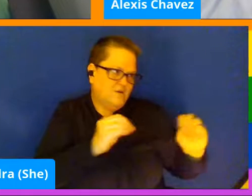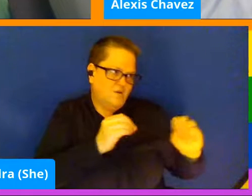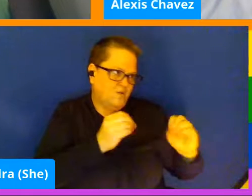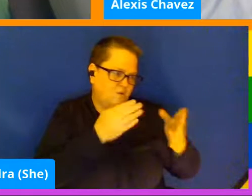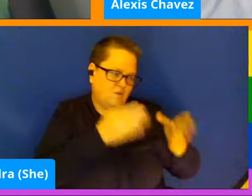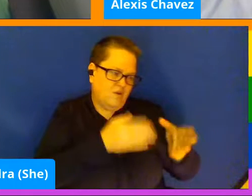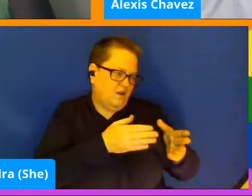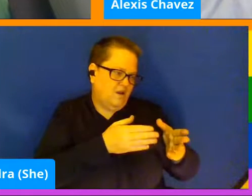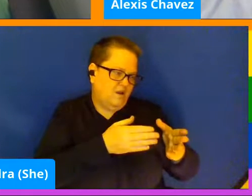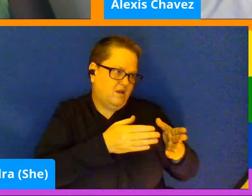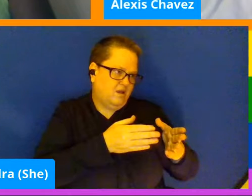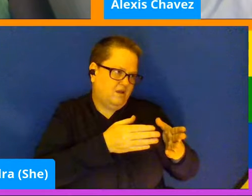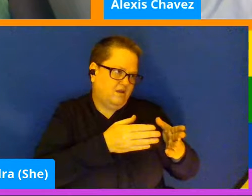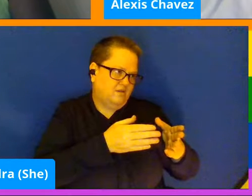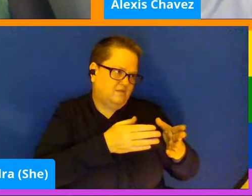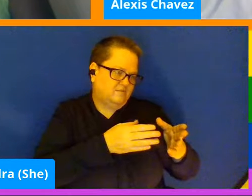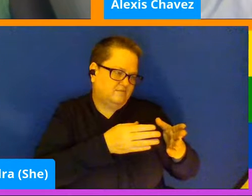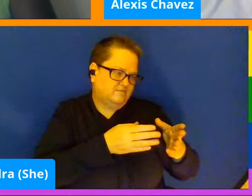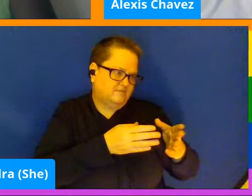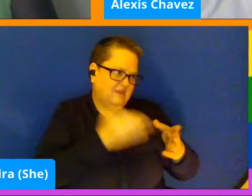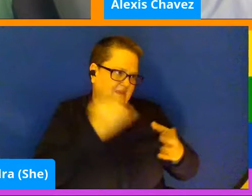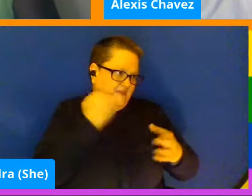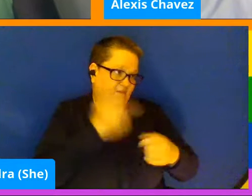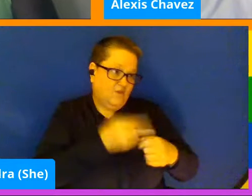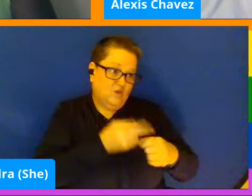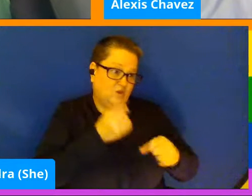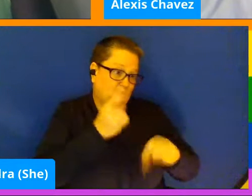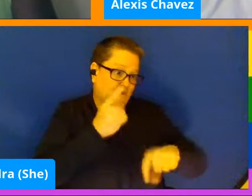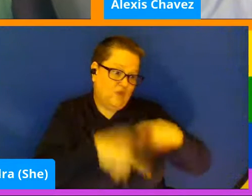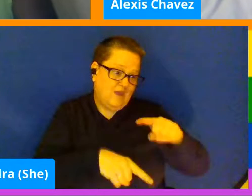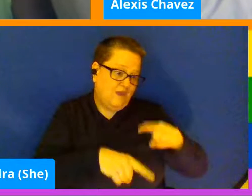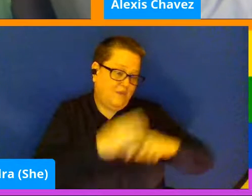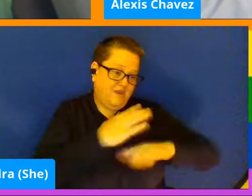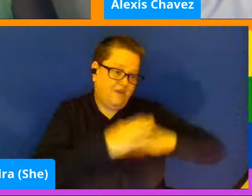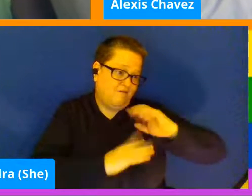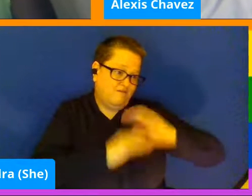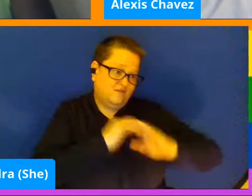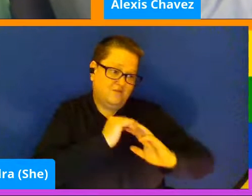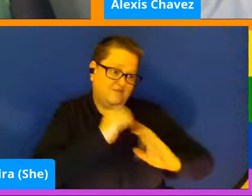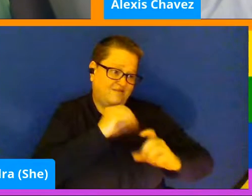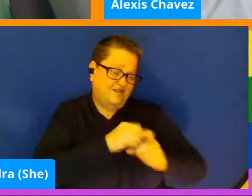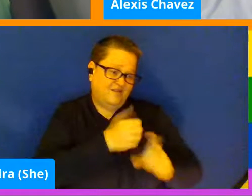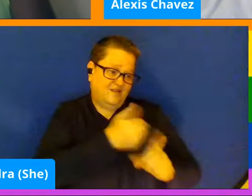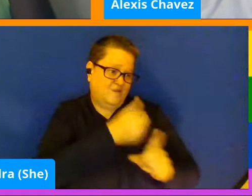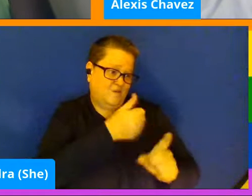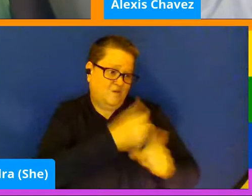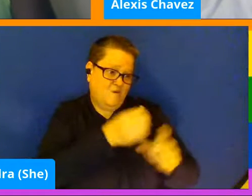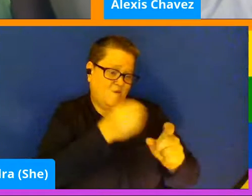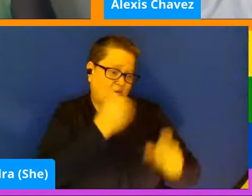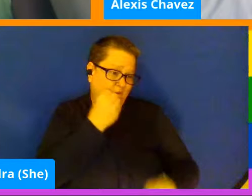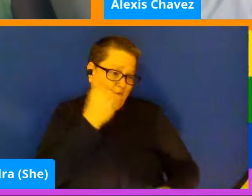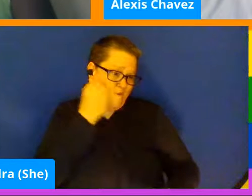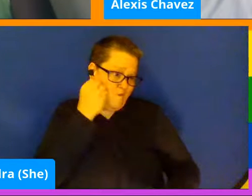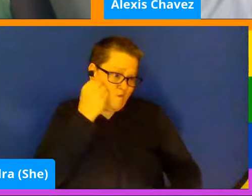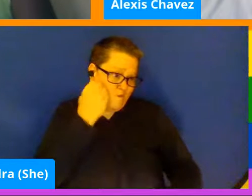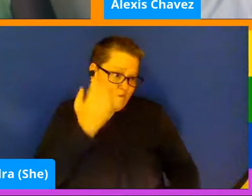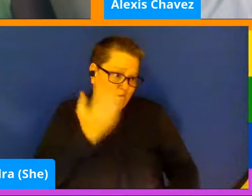if you can't be comfortable in your own home, like how